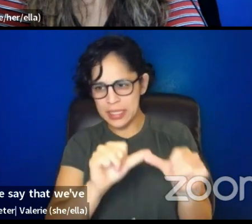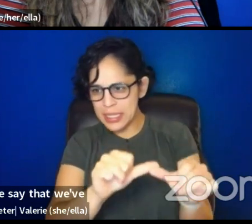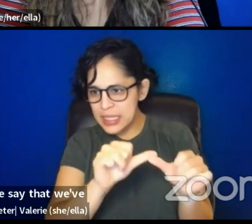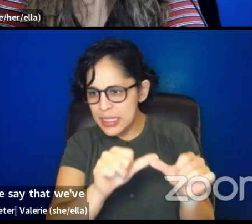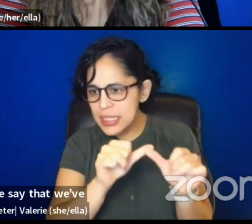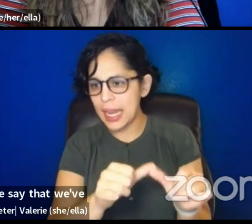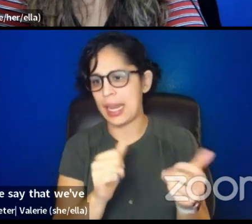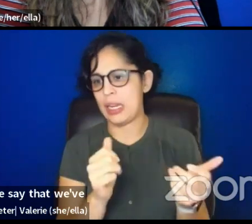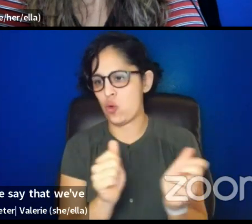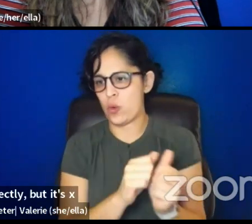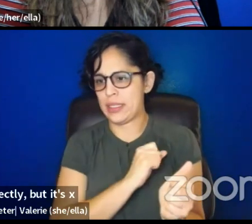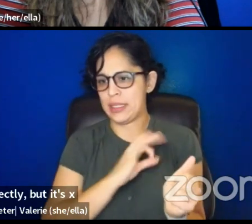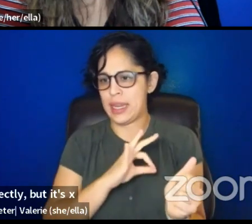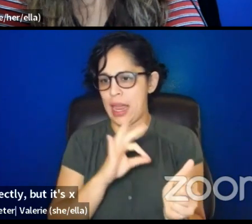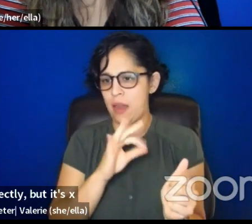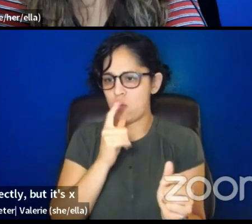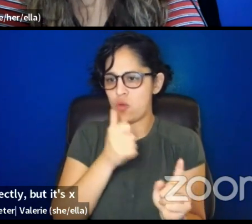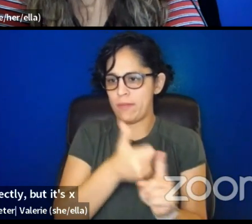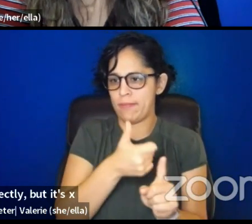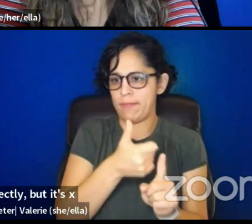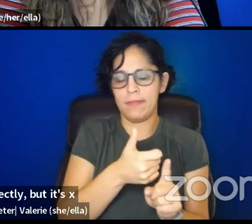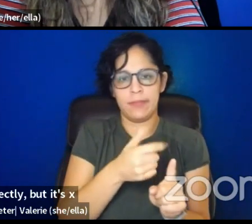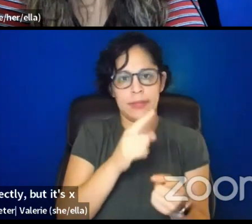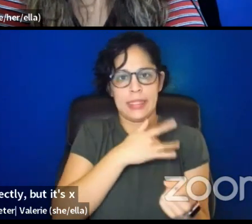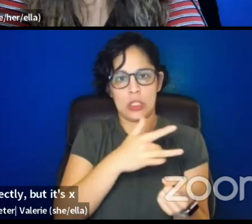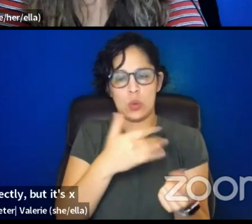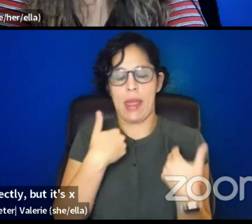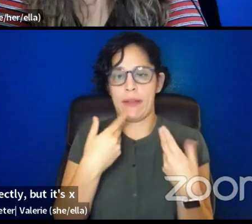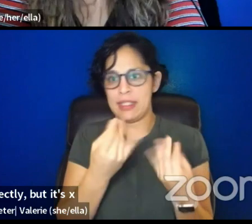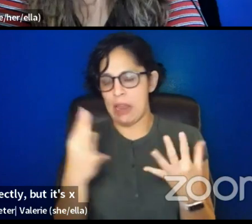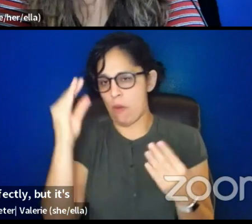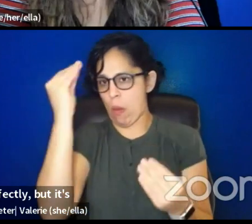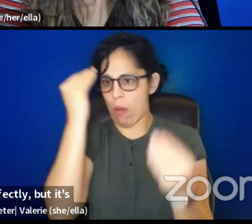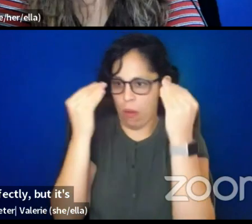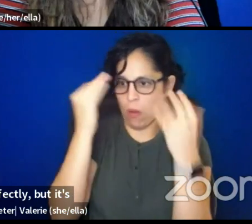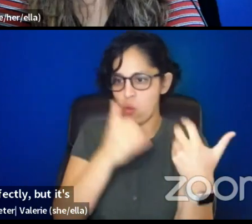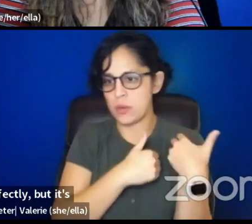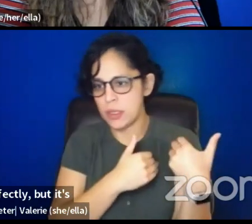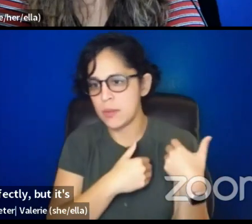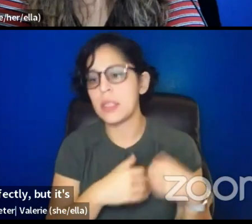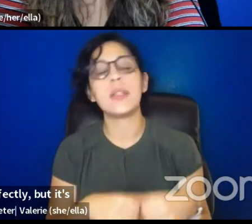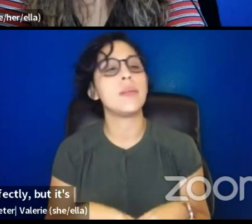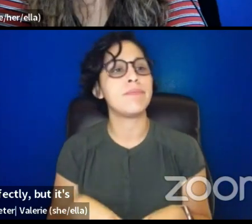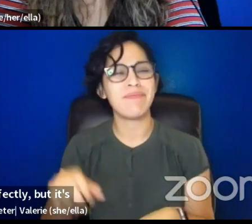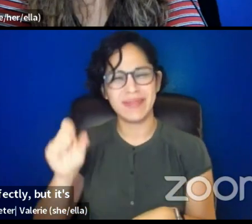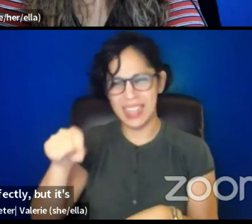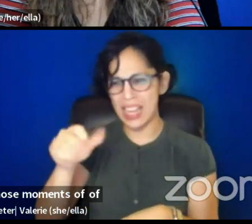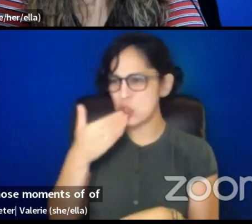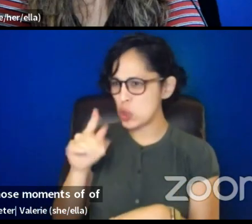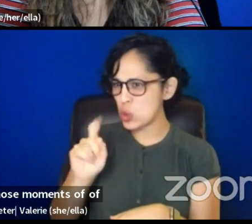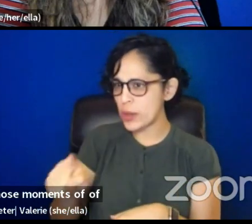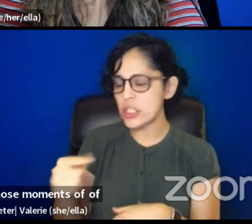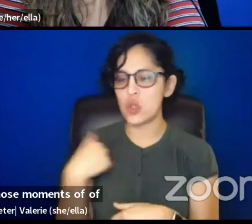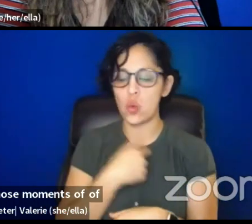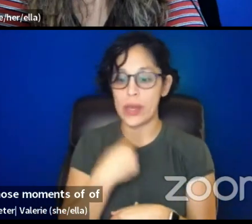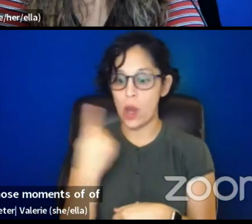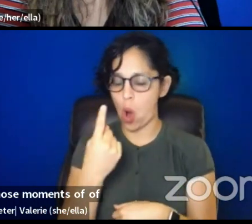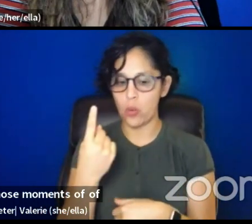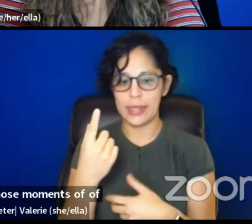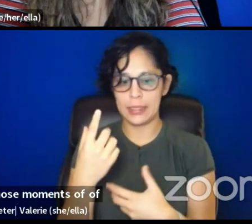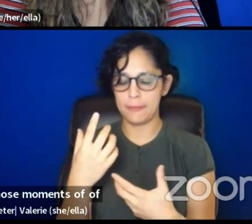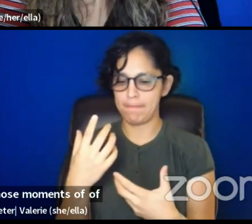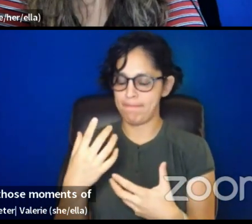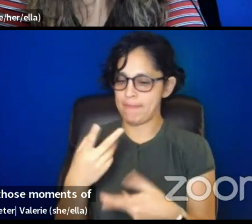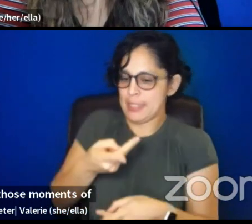but it's actually in the method of care within those moments of, of like learning growth and stretch